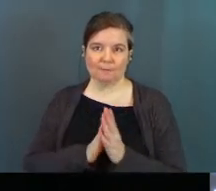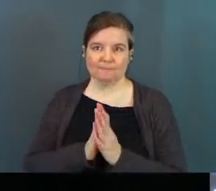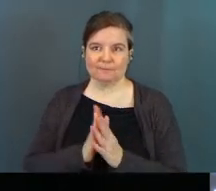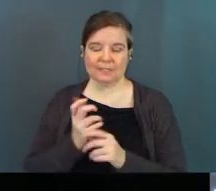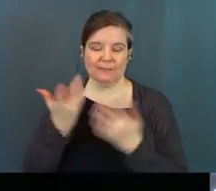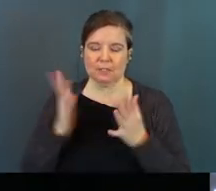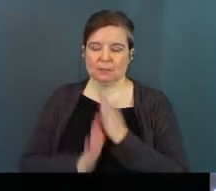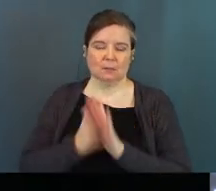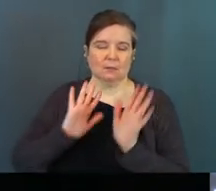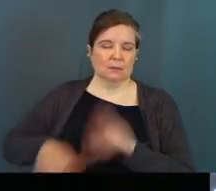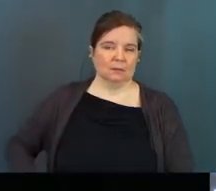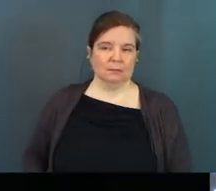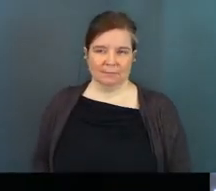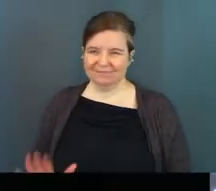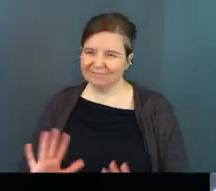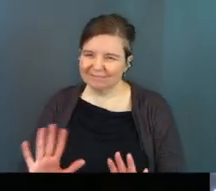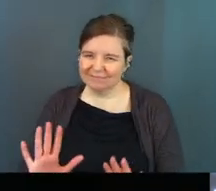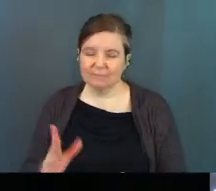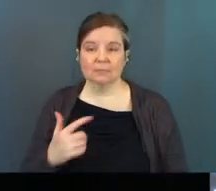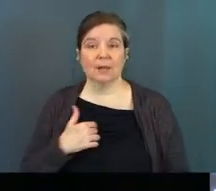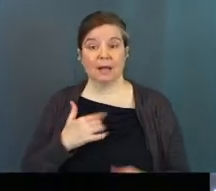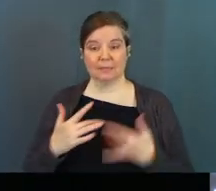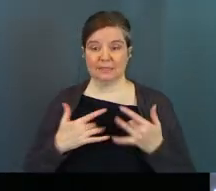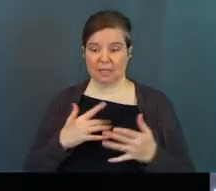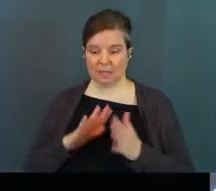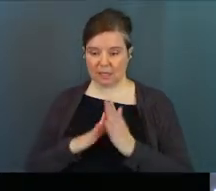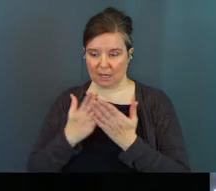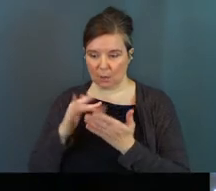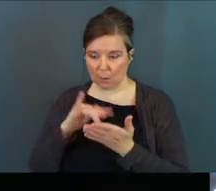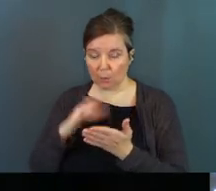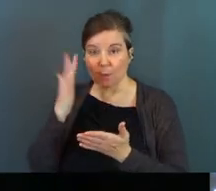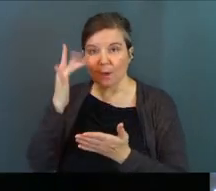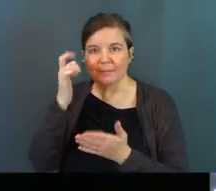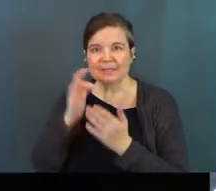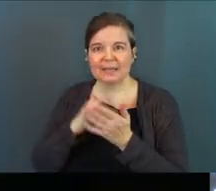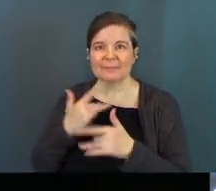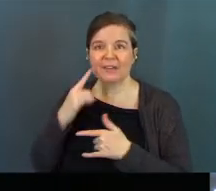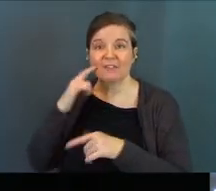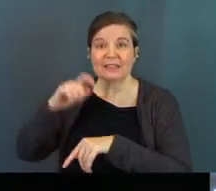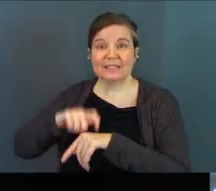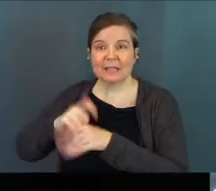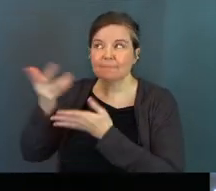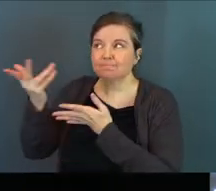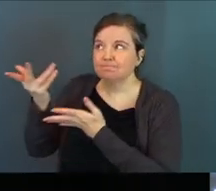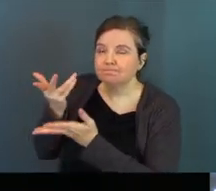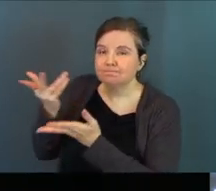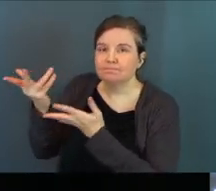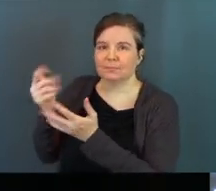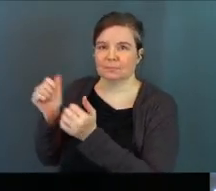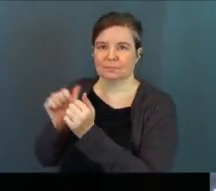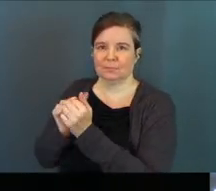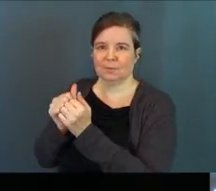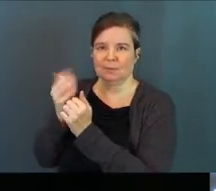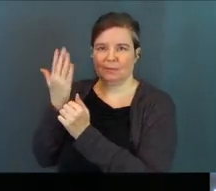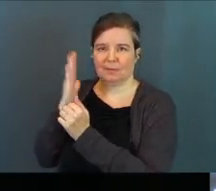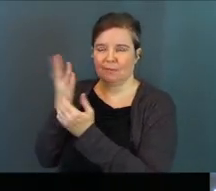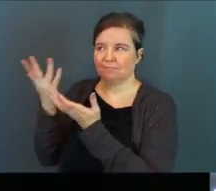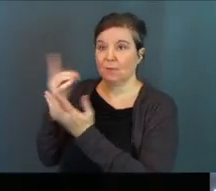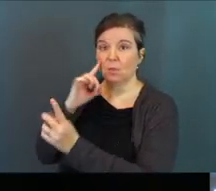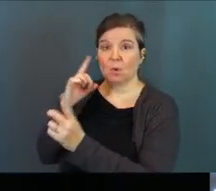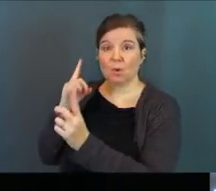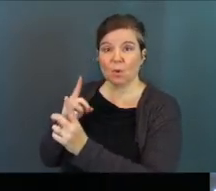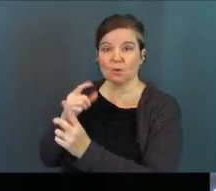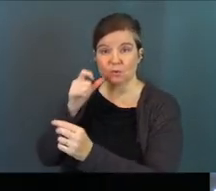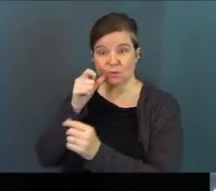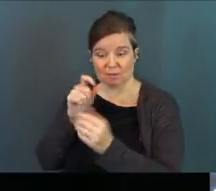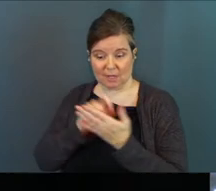getting done with it. You know what I'm saying? Our goal is to go, hey, I'm excited to get into God's Word because I'm excited for the time I'm actually going to spend in God's Word. The goal is